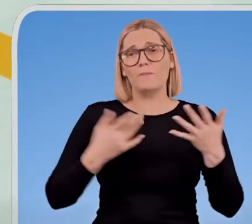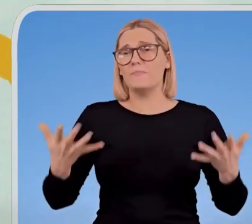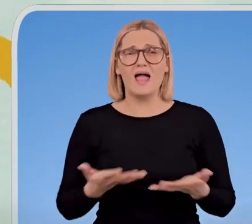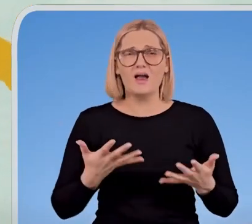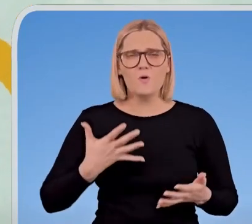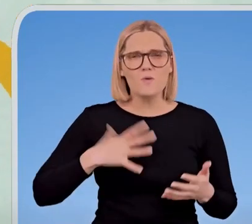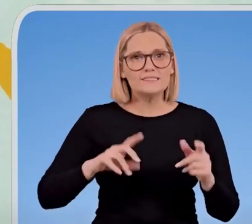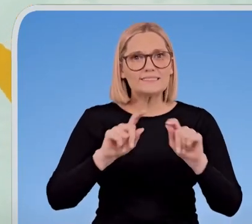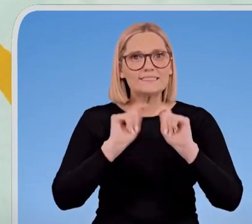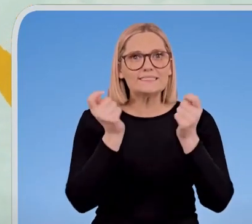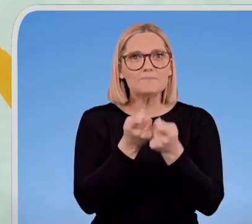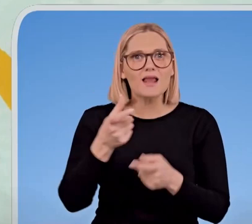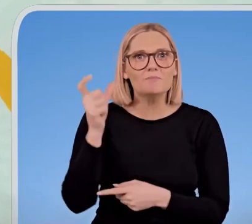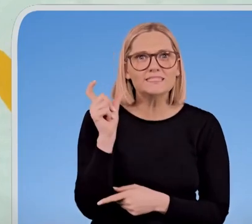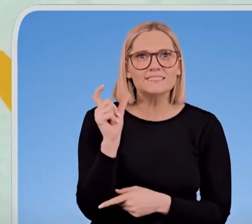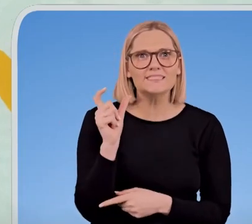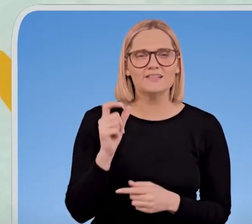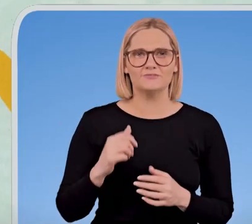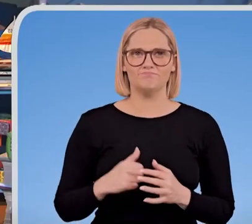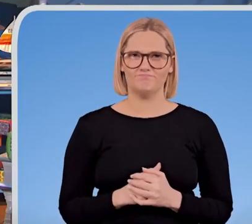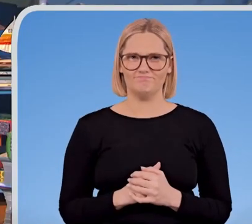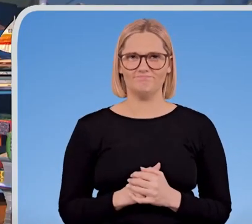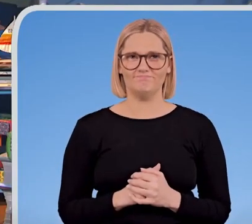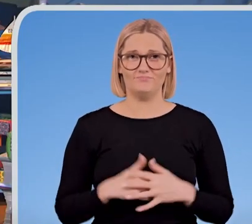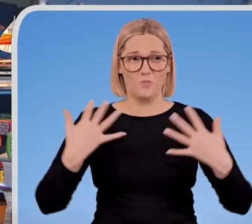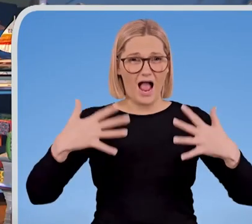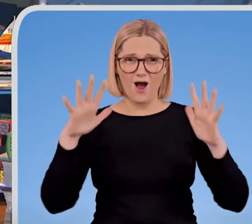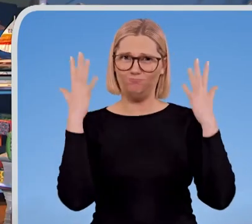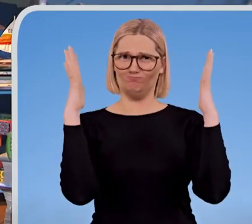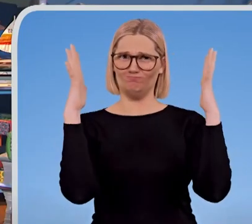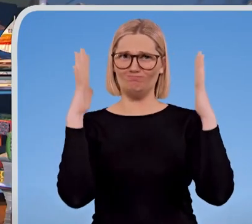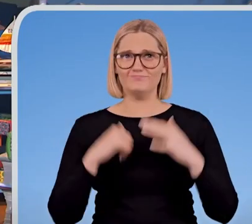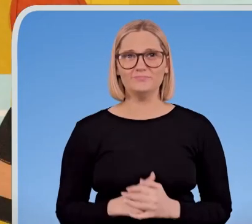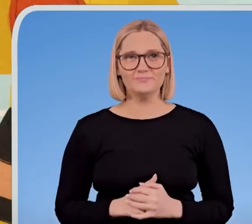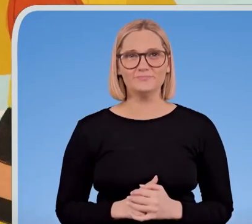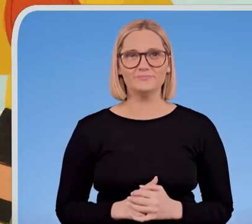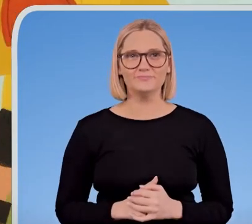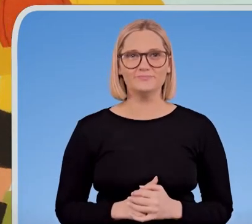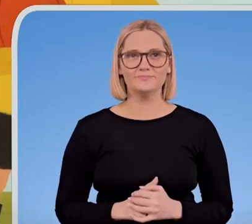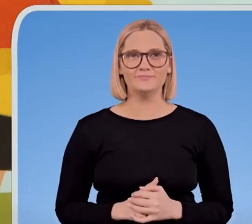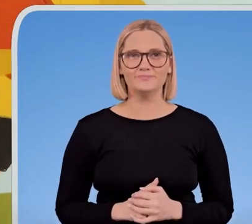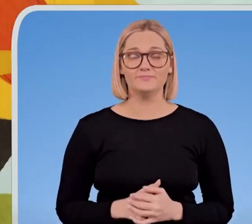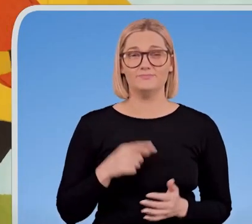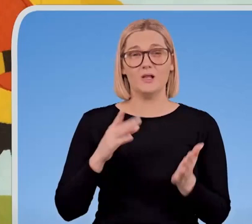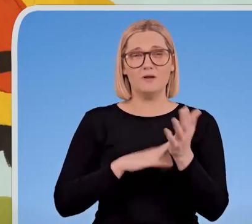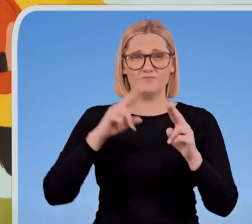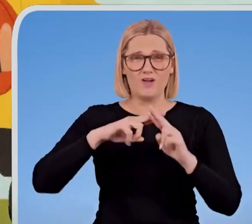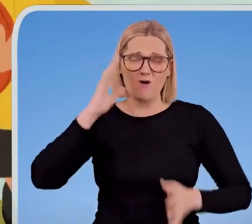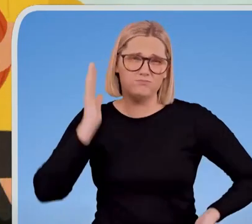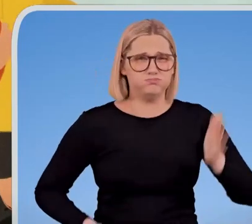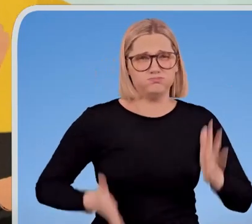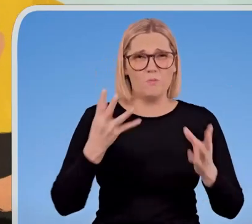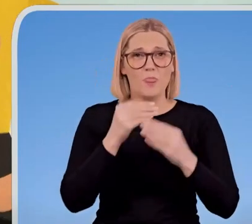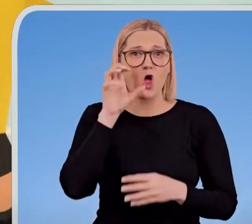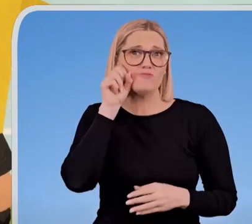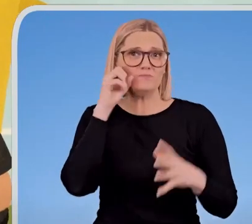wanted to be good enough to be the team captain. Oh, wow! Go Matt! He's running so fast across the field with his